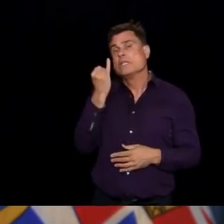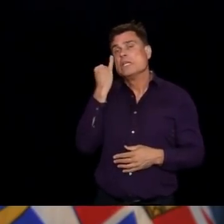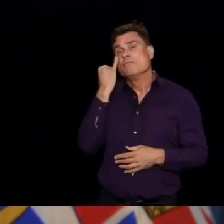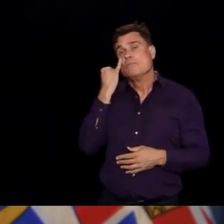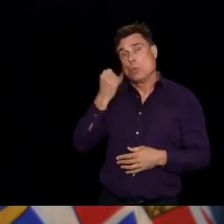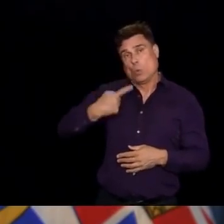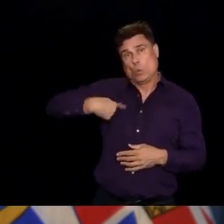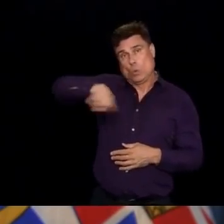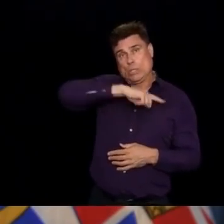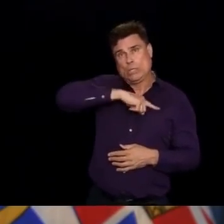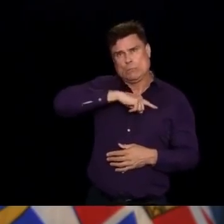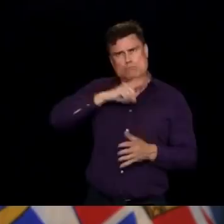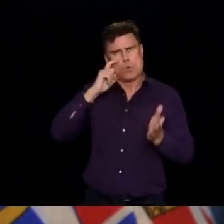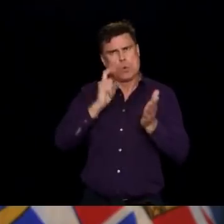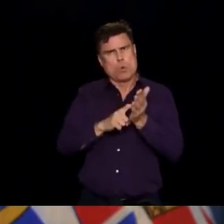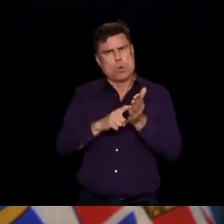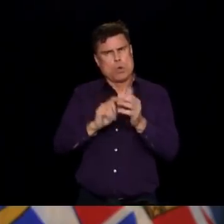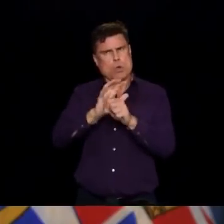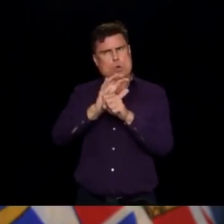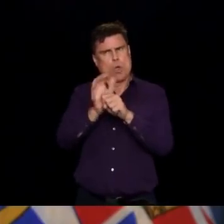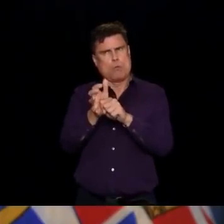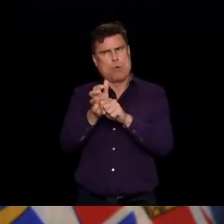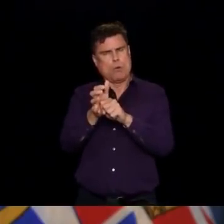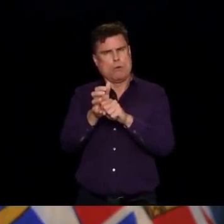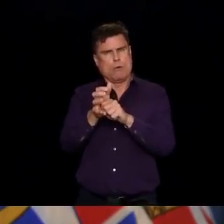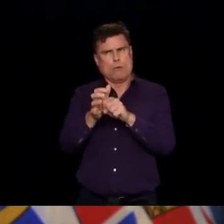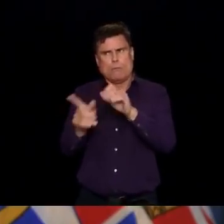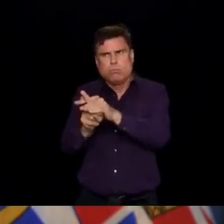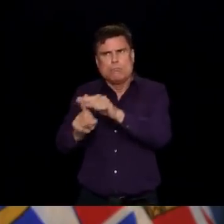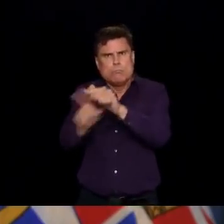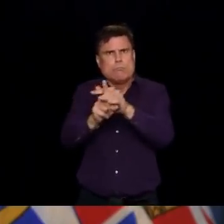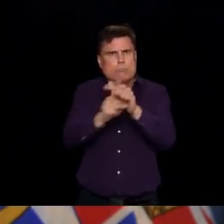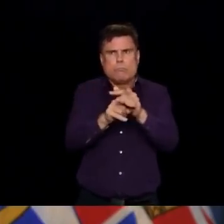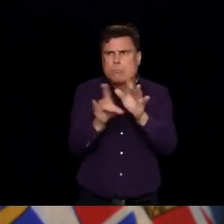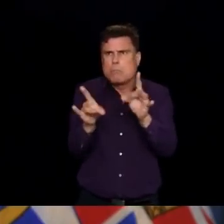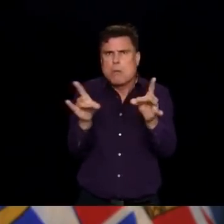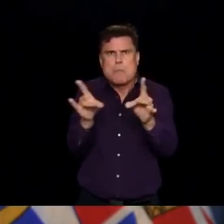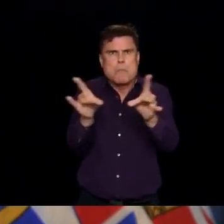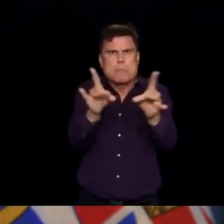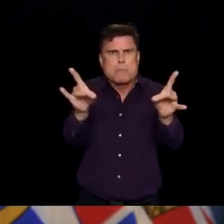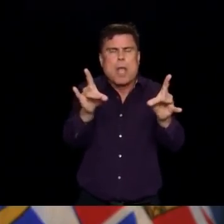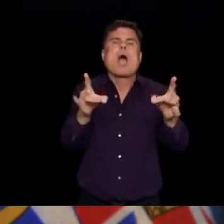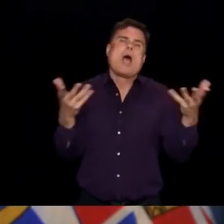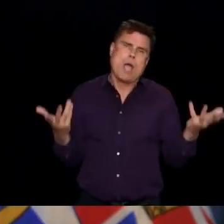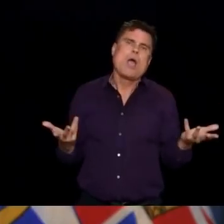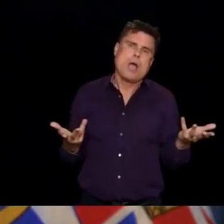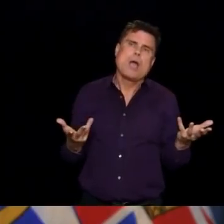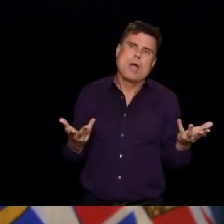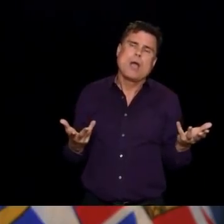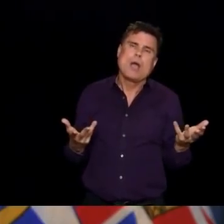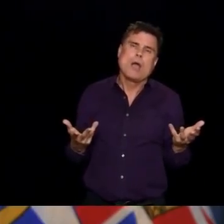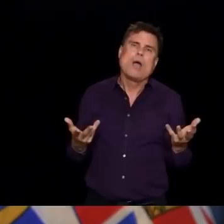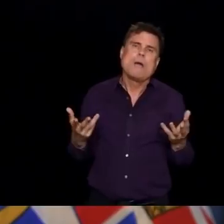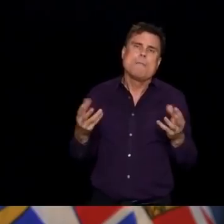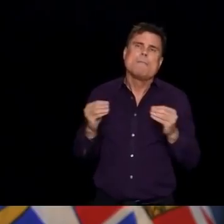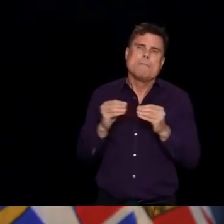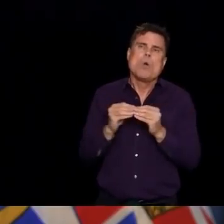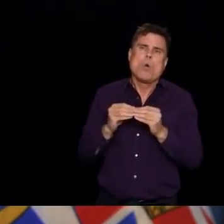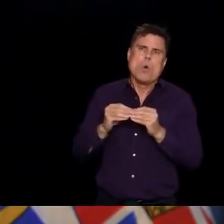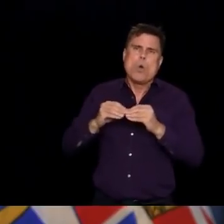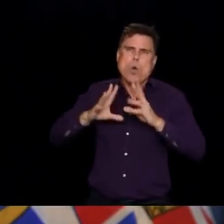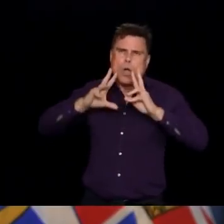have other layers. We need to be more careful about them. We may need to require, for example, masks in certain situations.